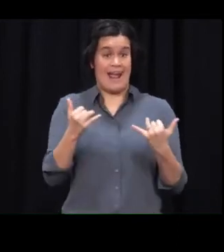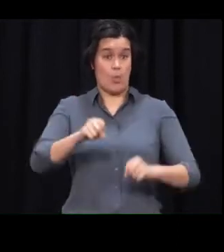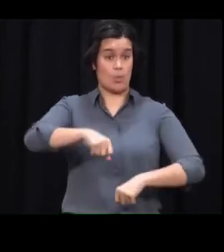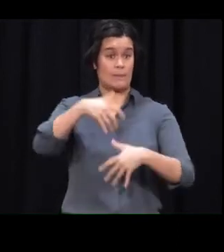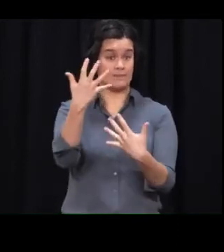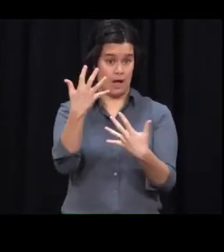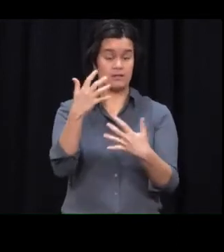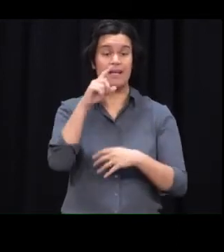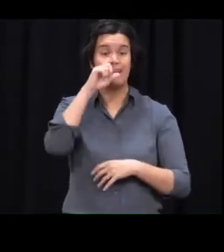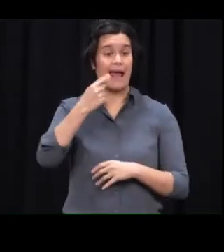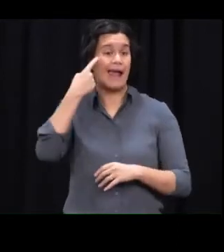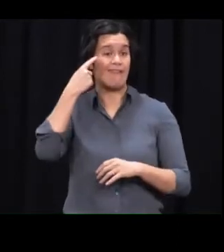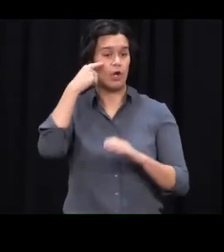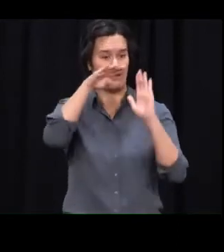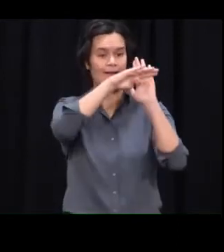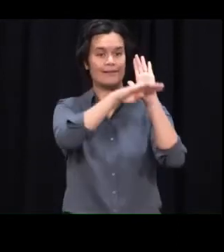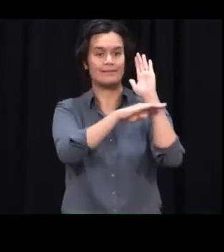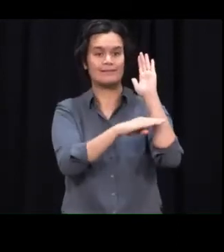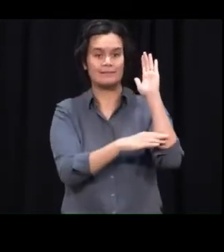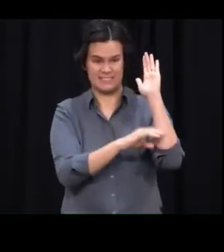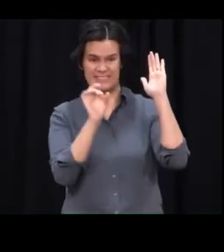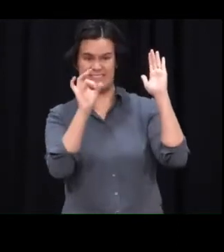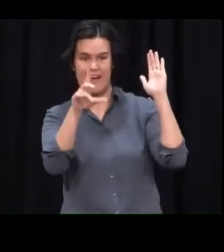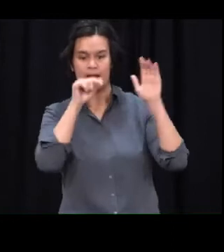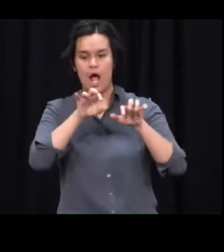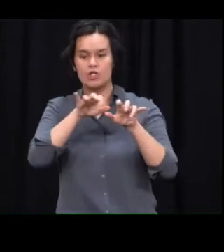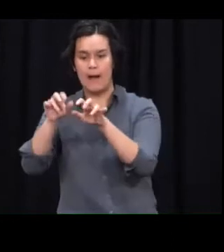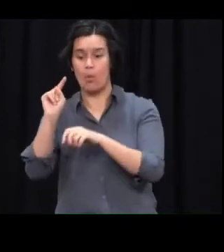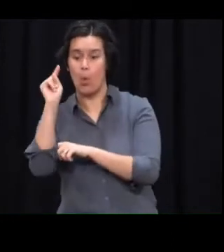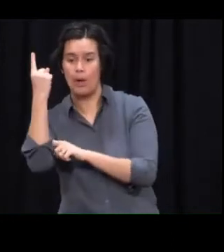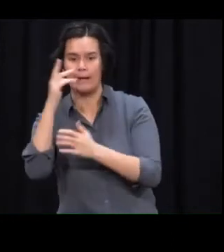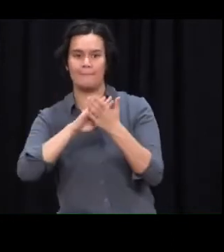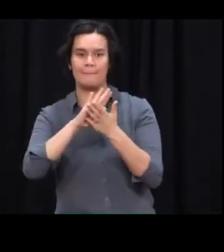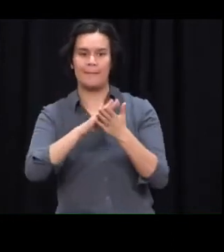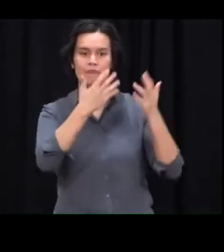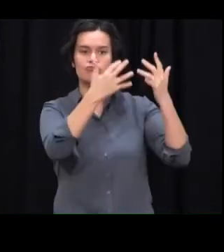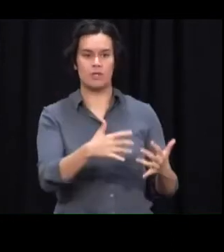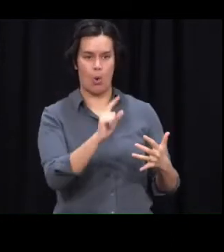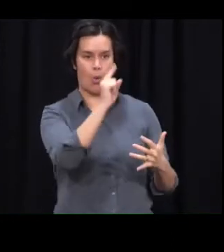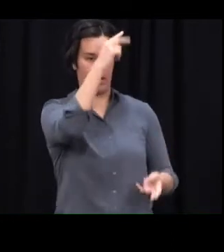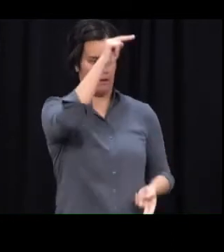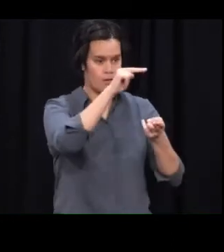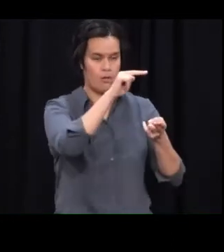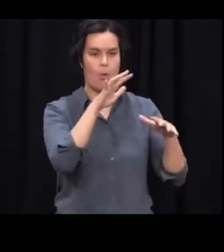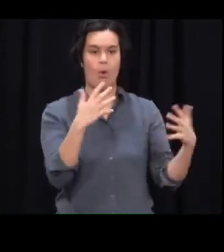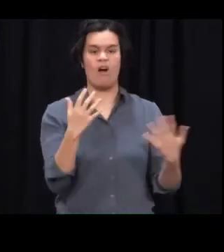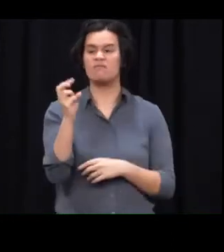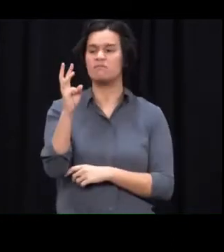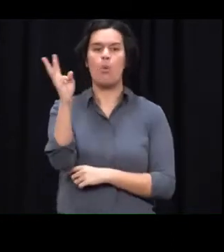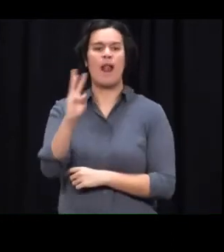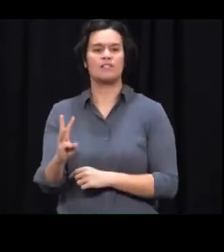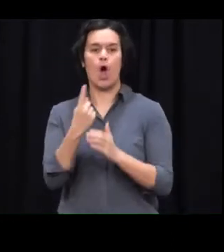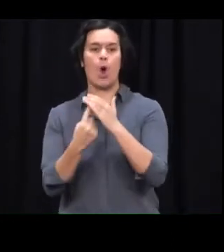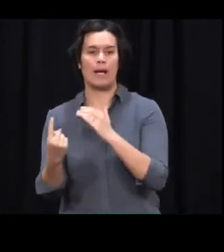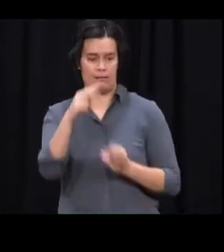There was a small glitch in the system earlier today when the table was updated. The last updated date reset to today's date, and